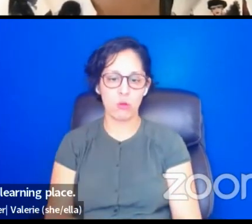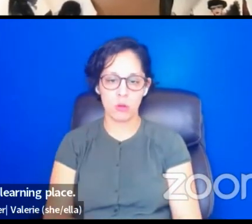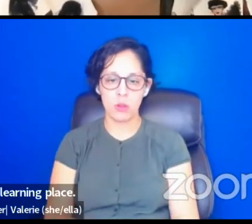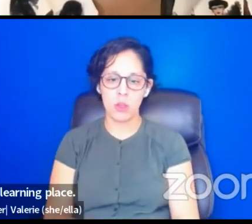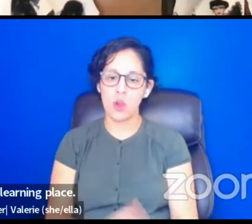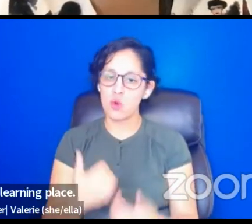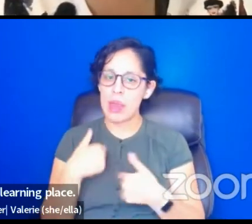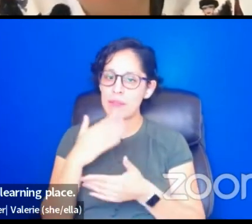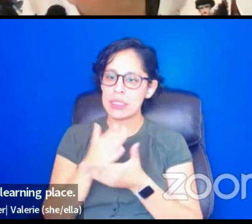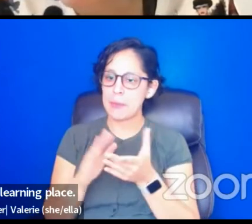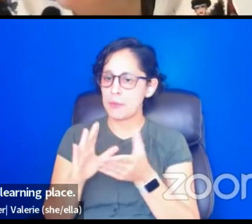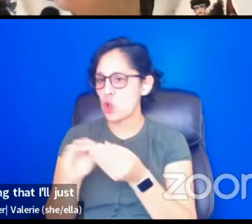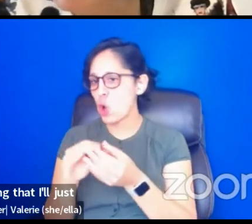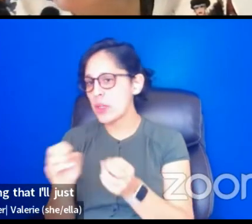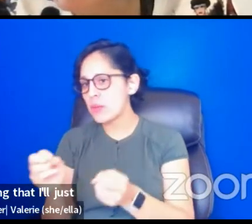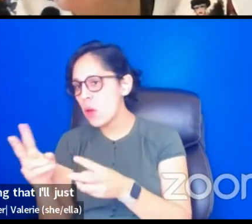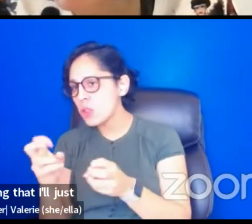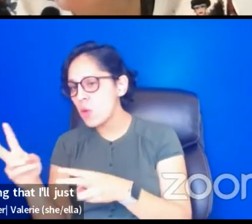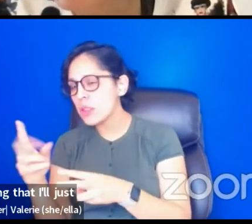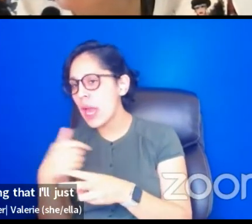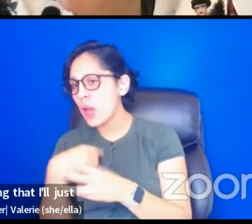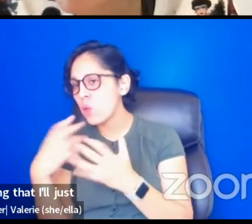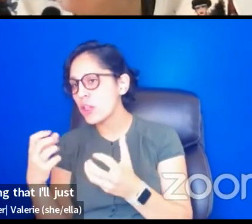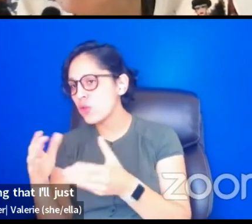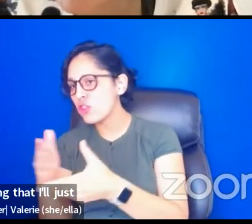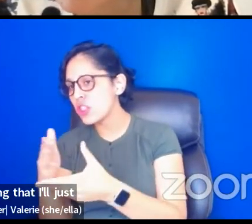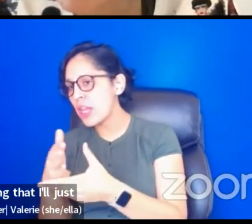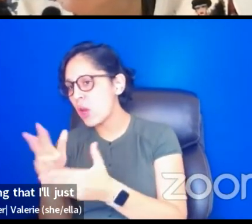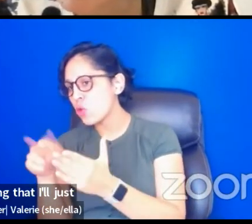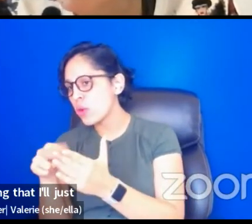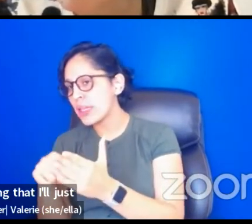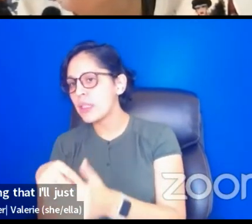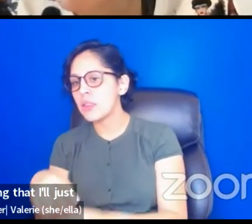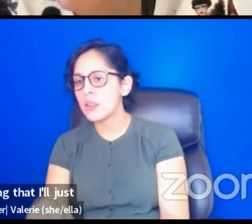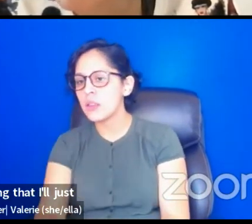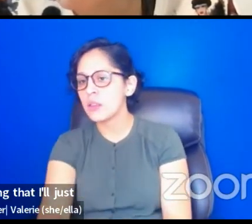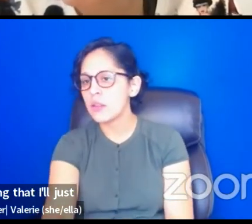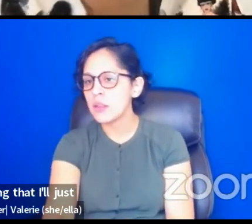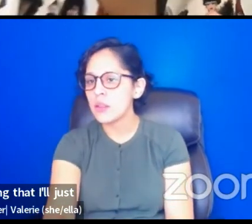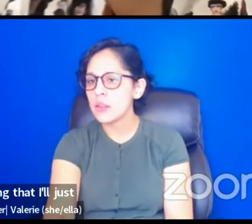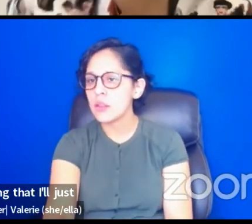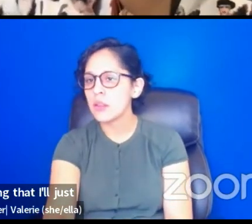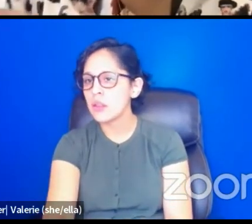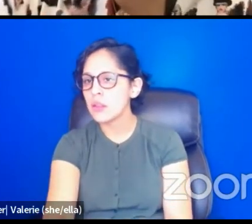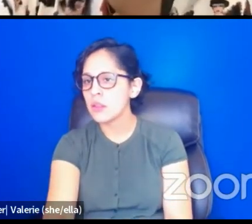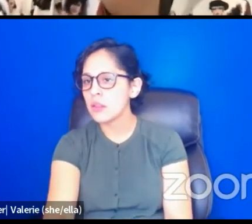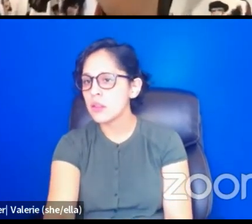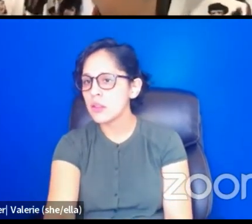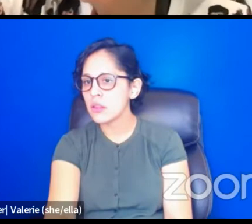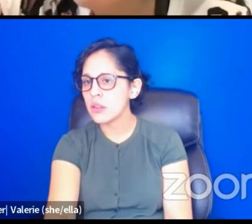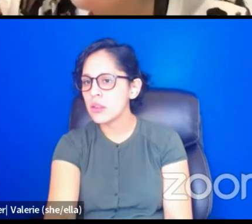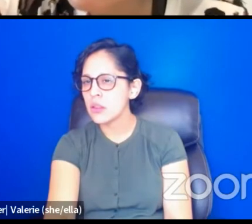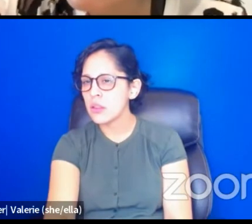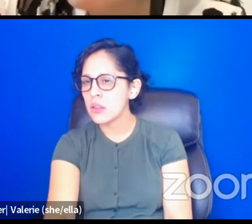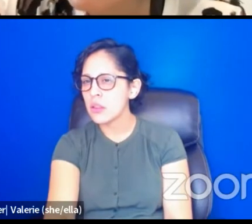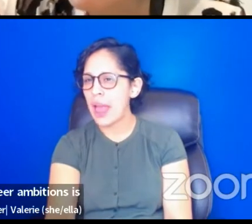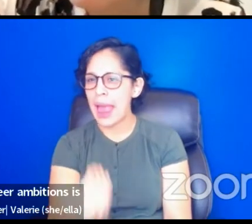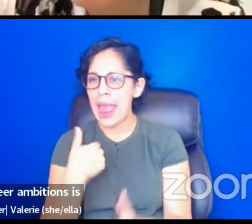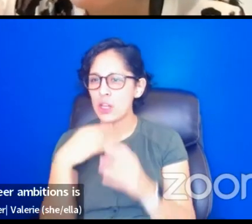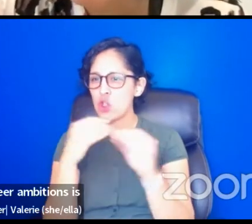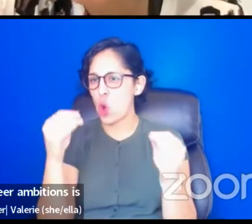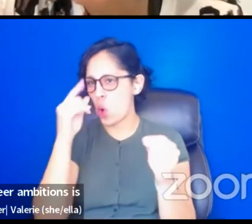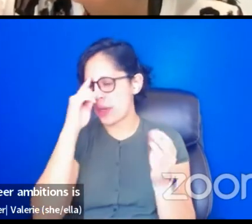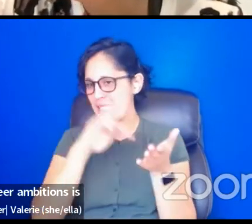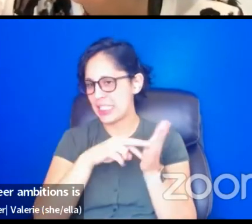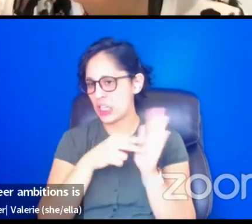stories sharing and that, that I'll just give some voice to, um, I had no intention of sacrificing my career ambitions as I thought I might have to. And I thought I can